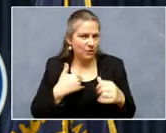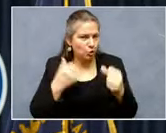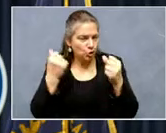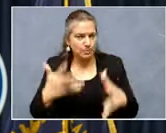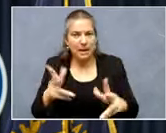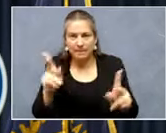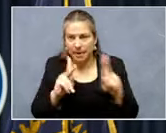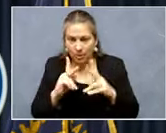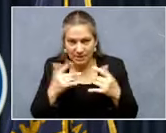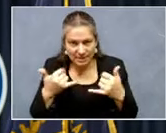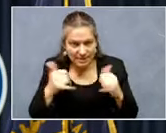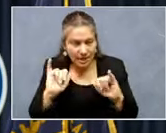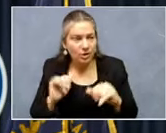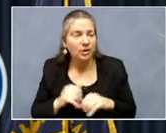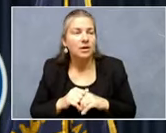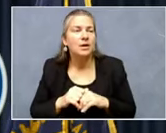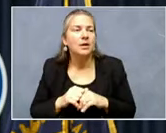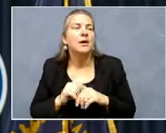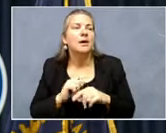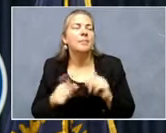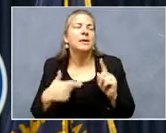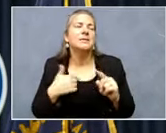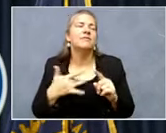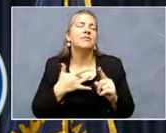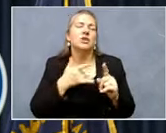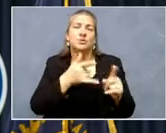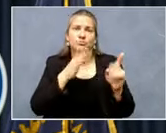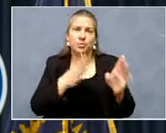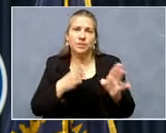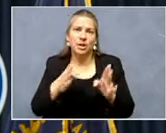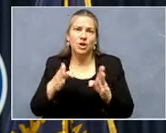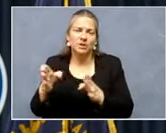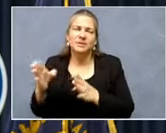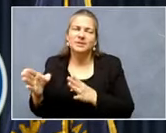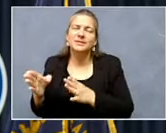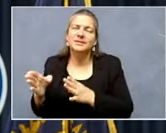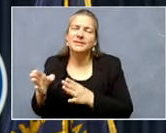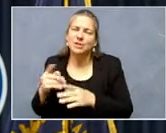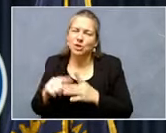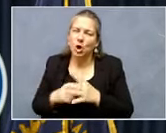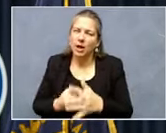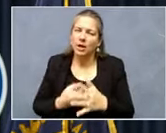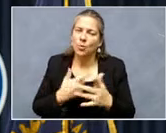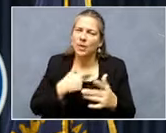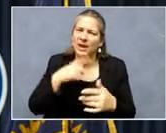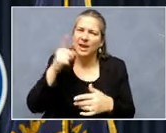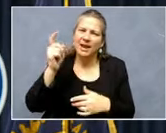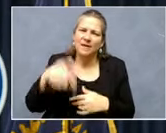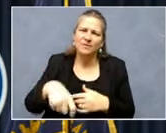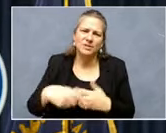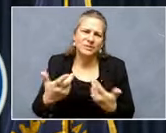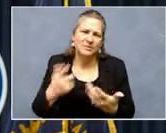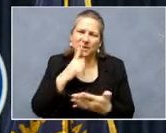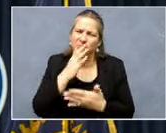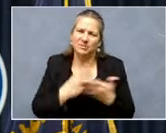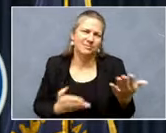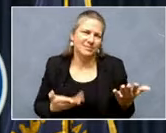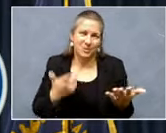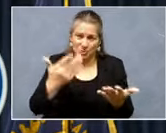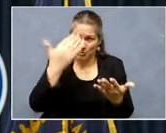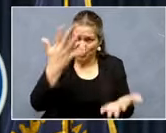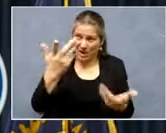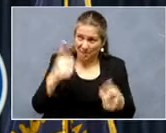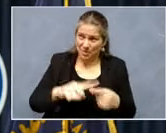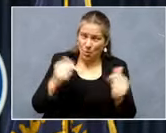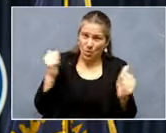believe that that preparation period is about to begin. Um, I think we got to be humble. None of us know what we're going to see in the winter, and this thing